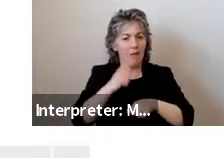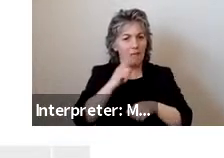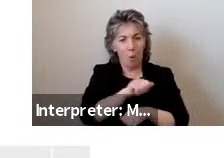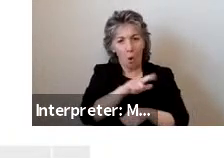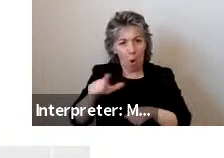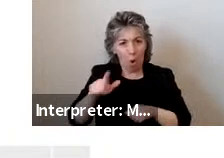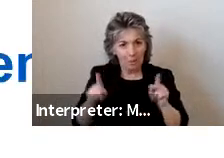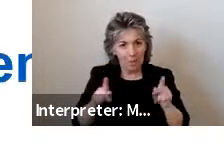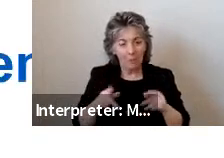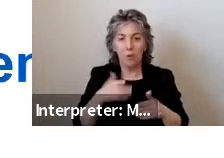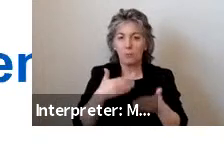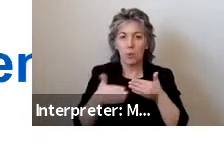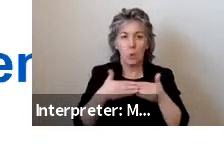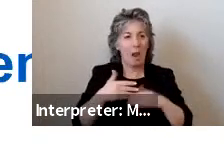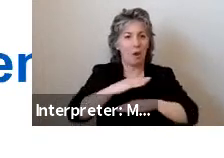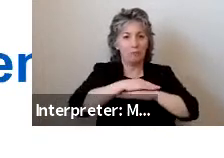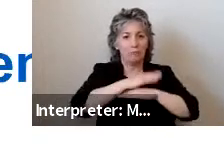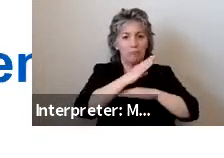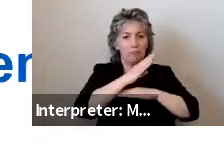ramp conditions.